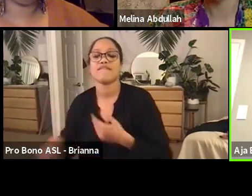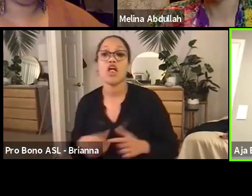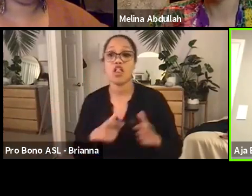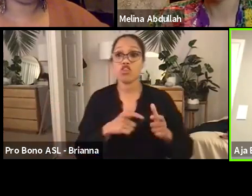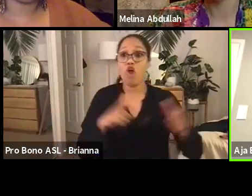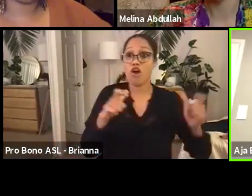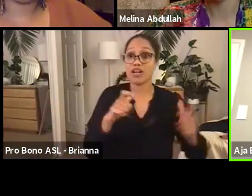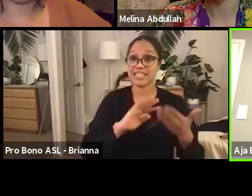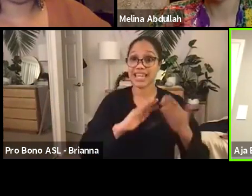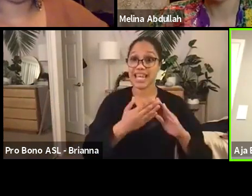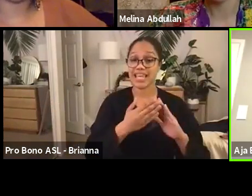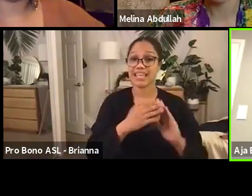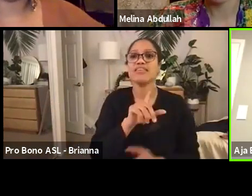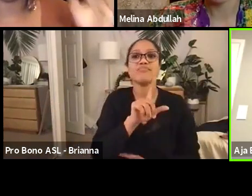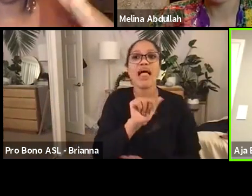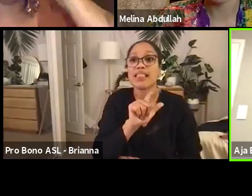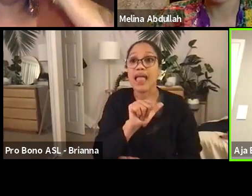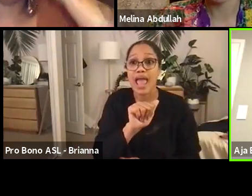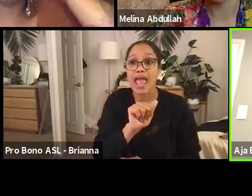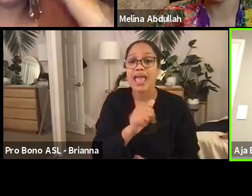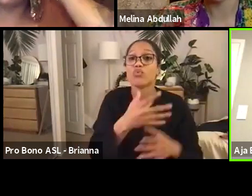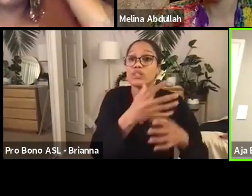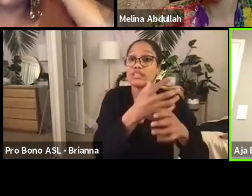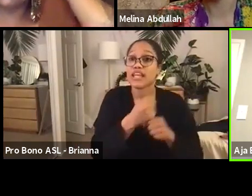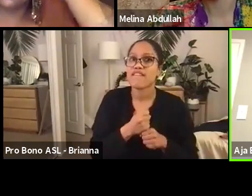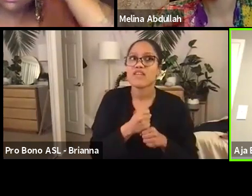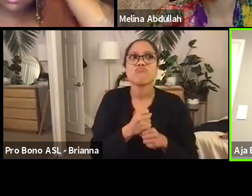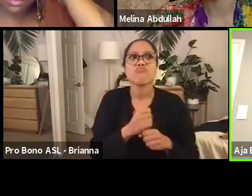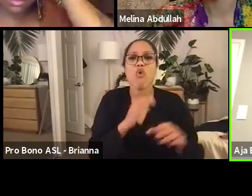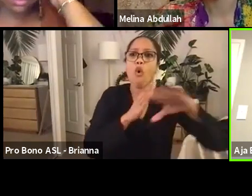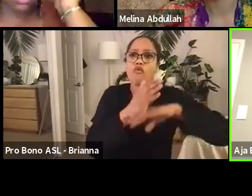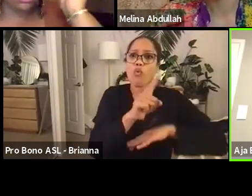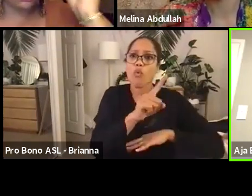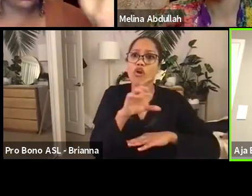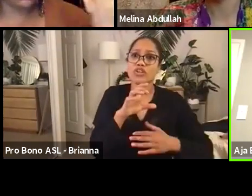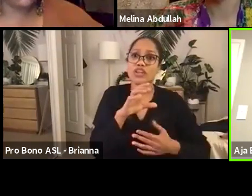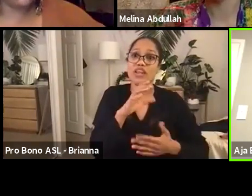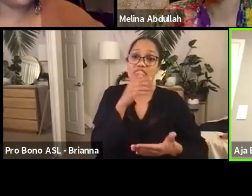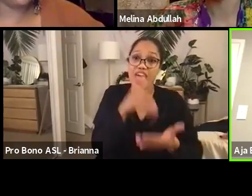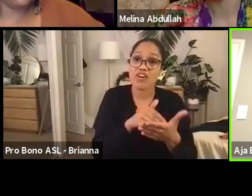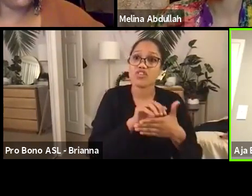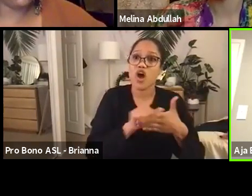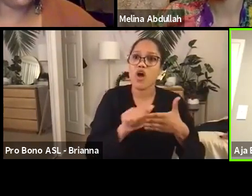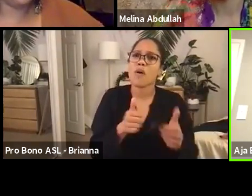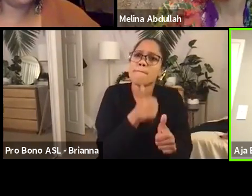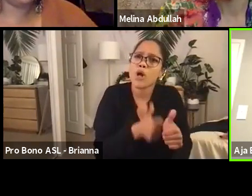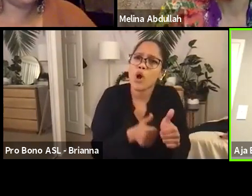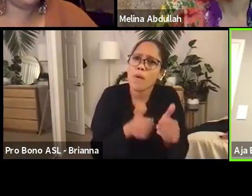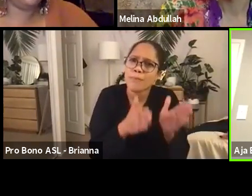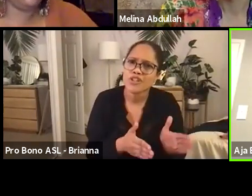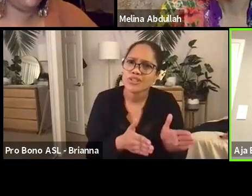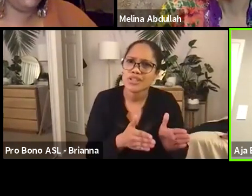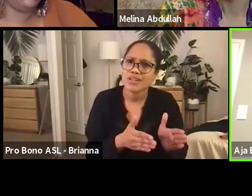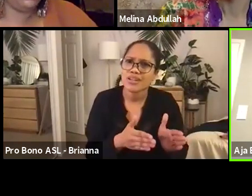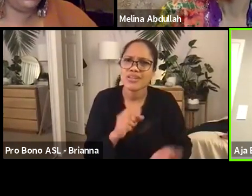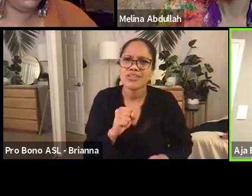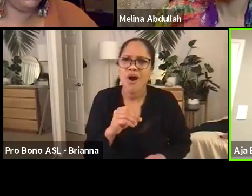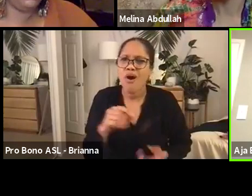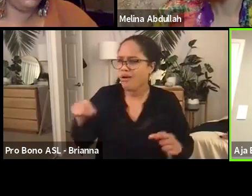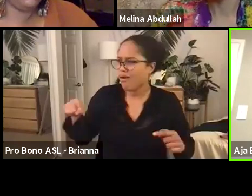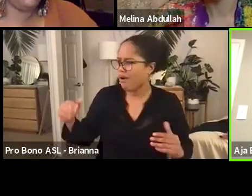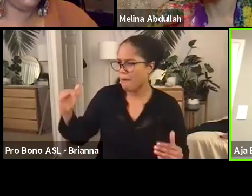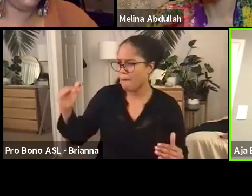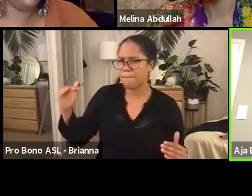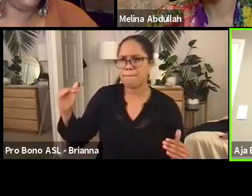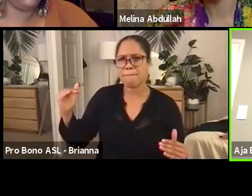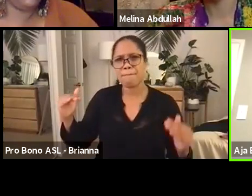even Los Angeles County, where they are receiving over a hundred thousand dollars per person. And so there's already an inherent disparity